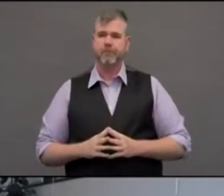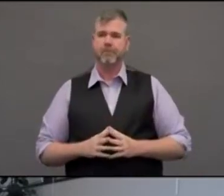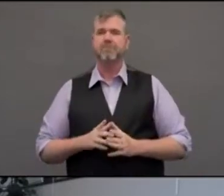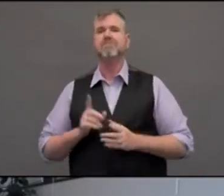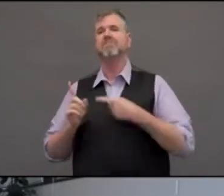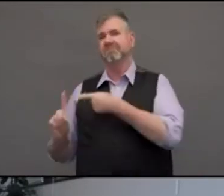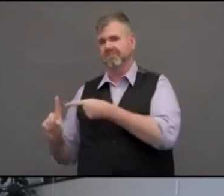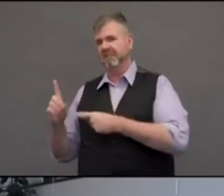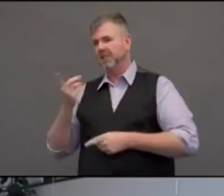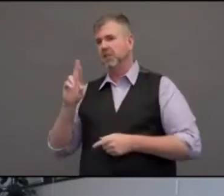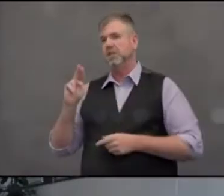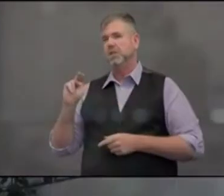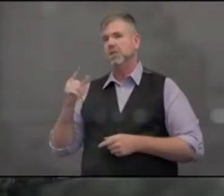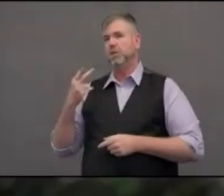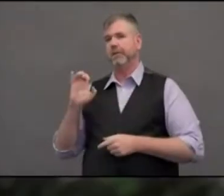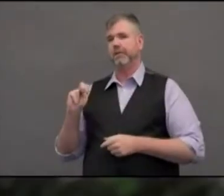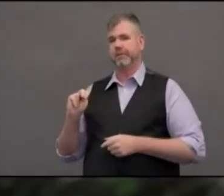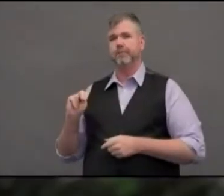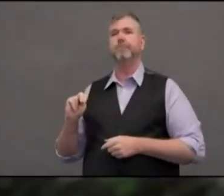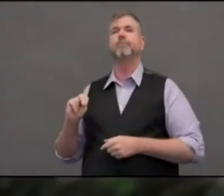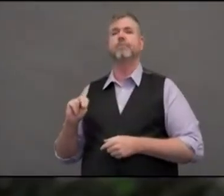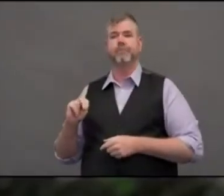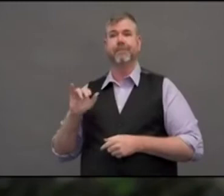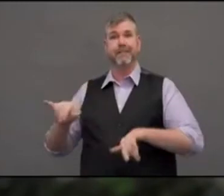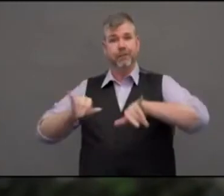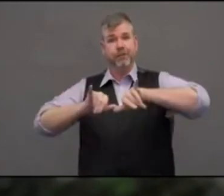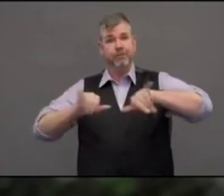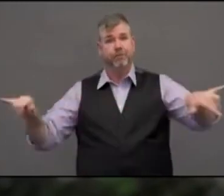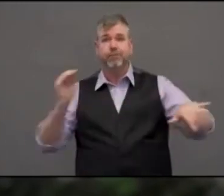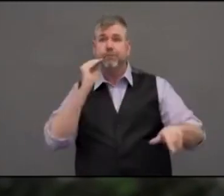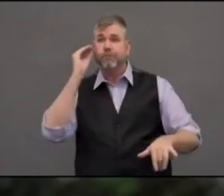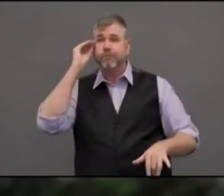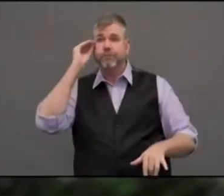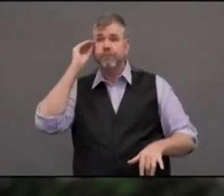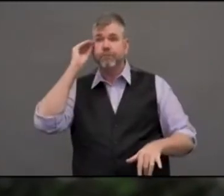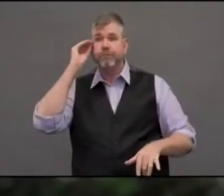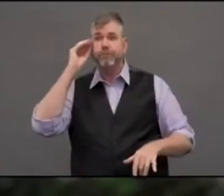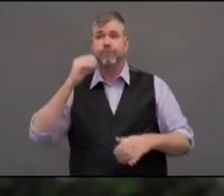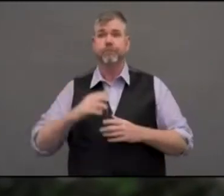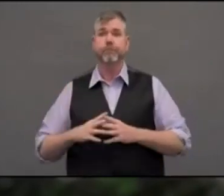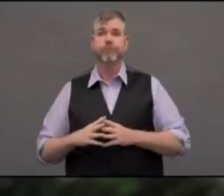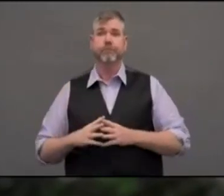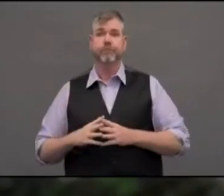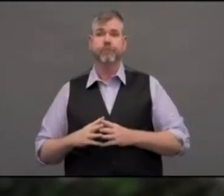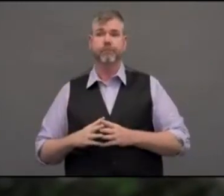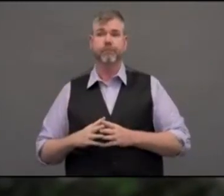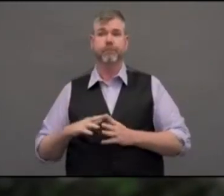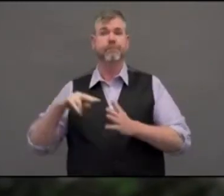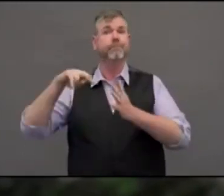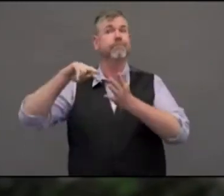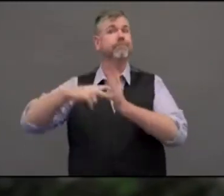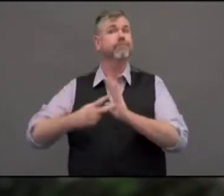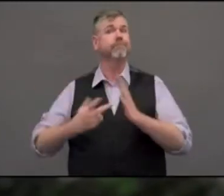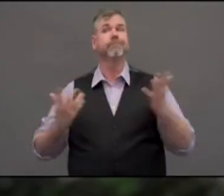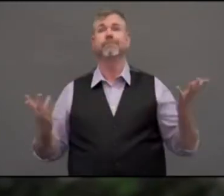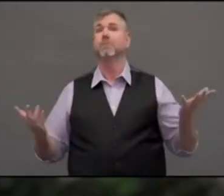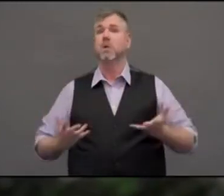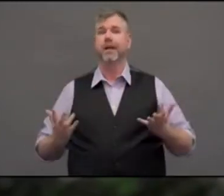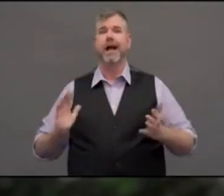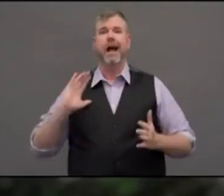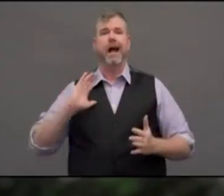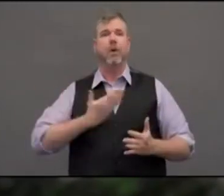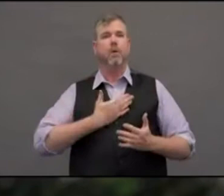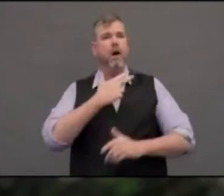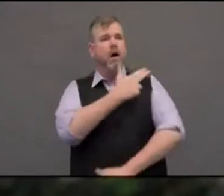given our system, along with other systems, a lot of time to be able to increase our